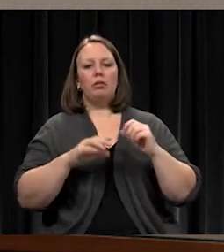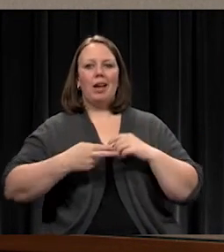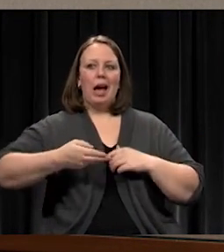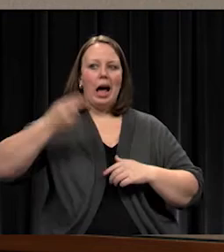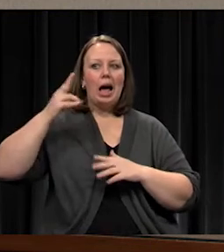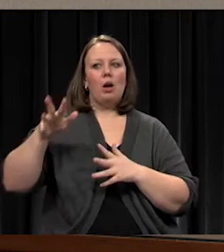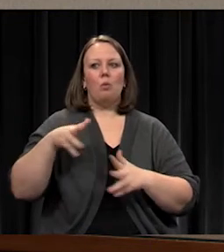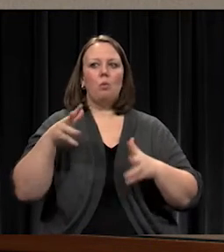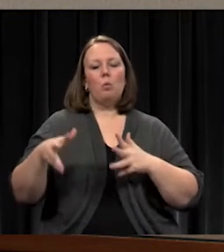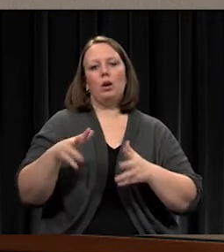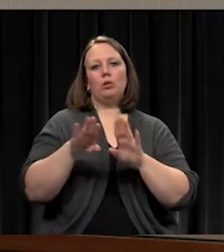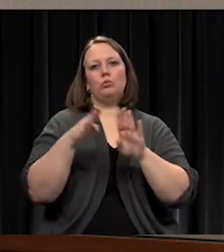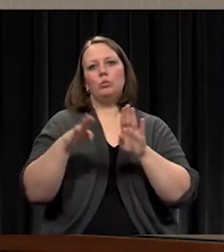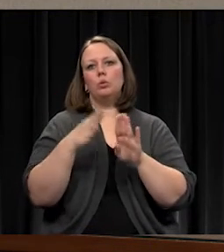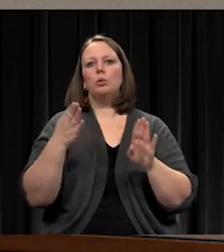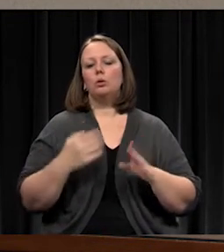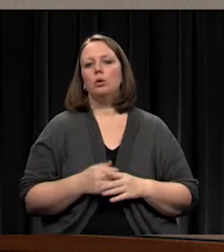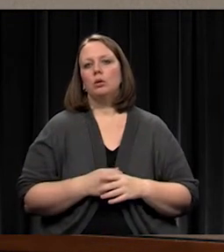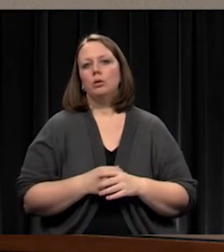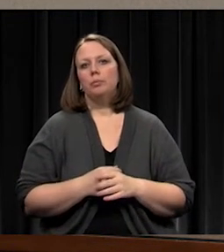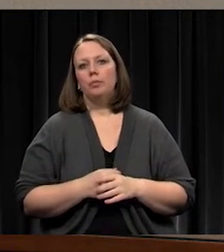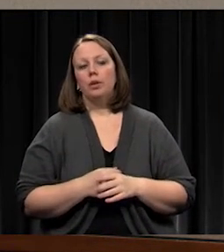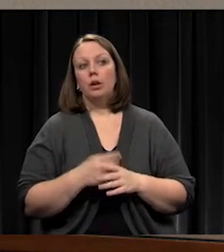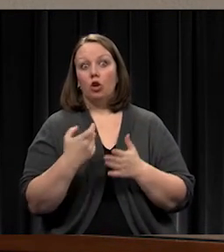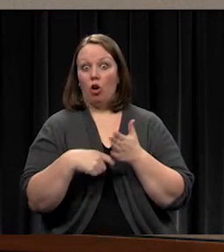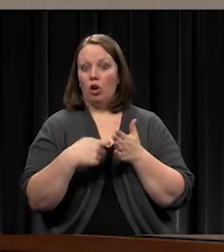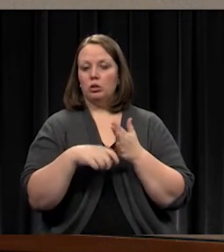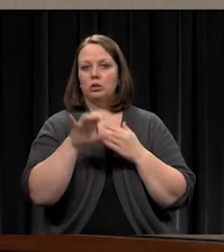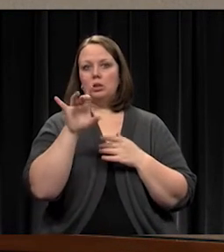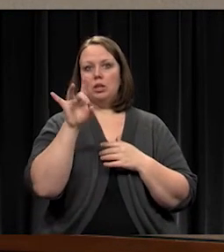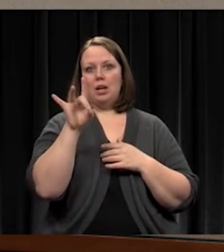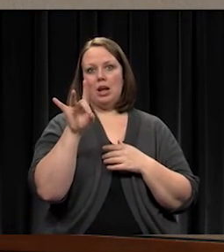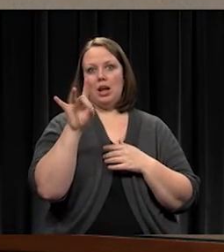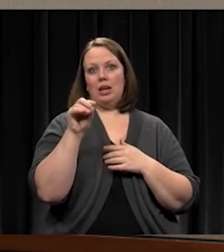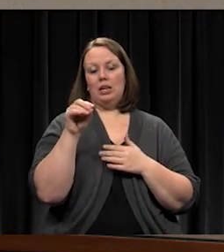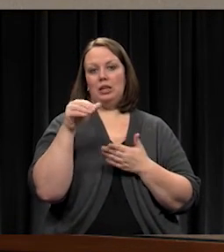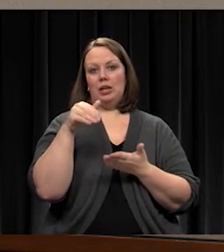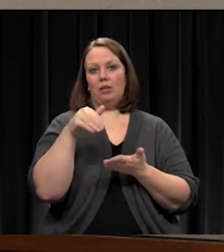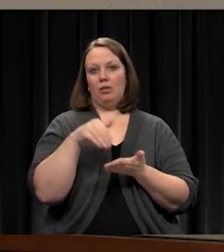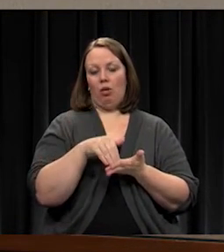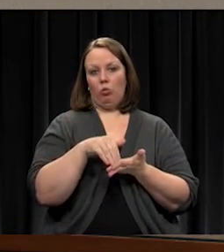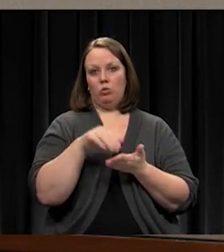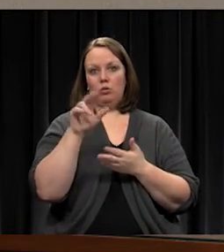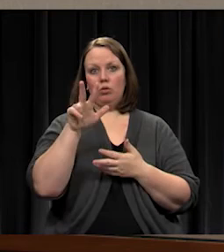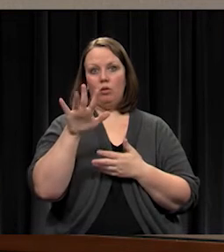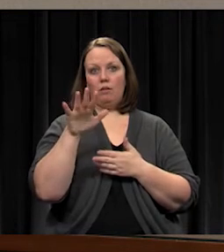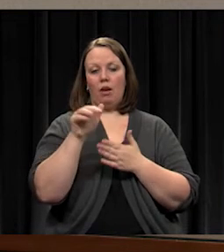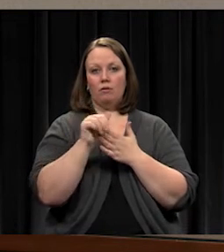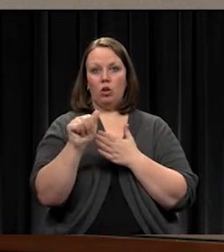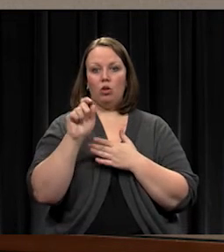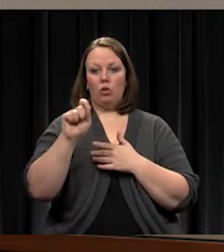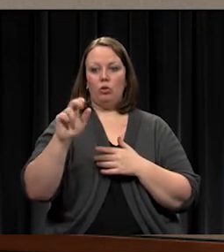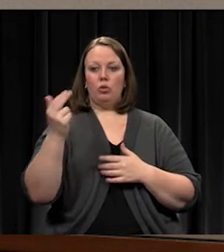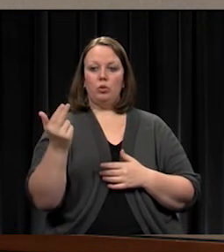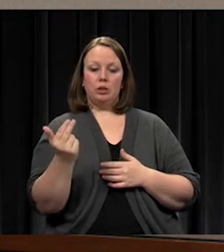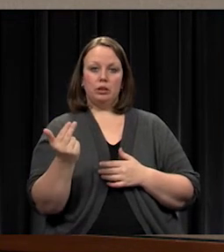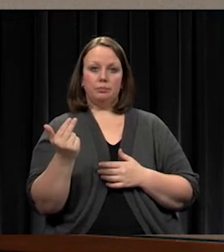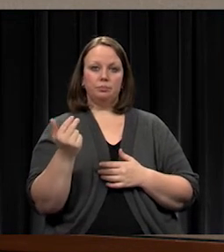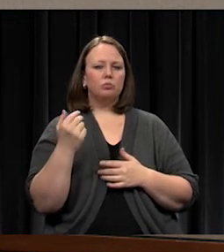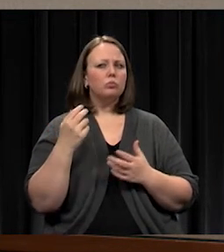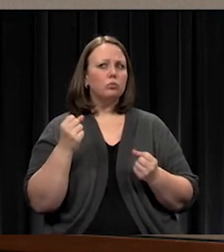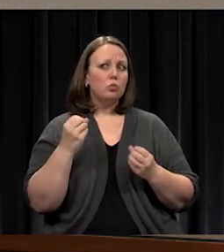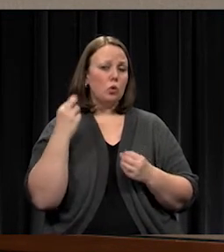of the design of the space. And the cost of that is $80,000, $35.13. The reason that we went this way